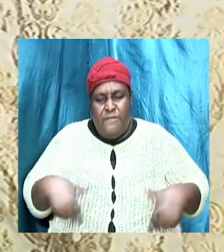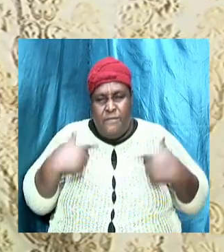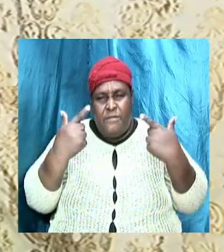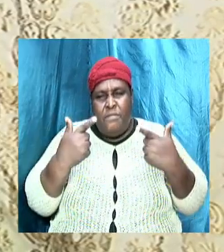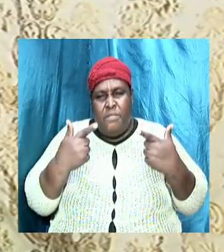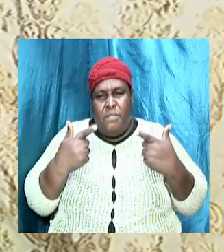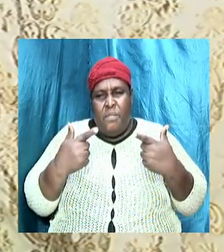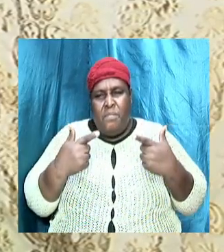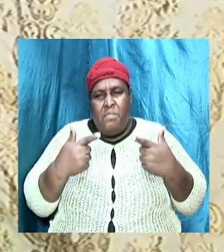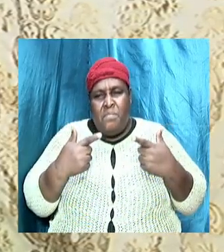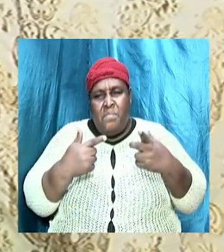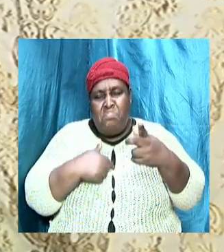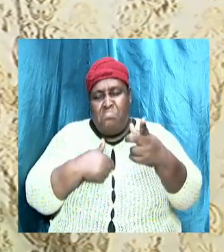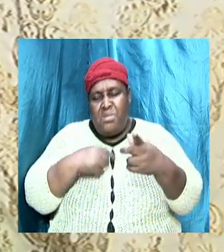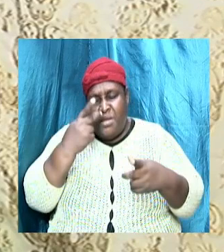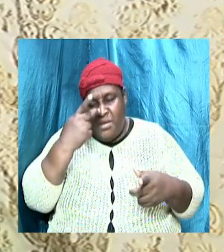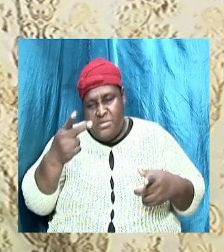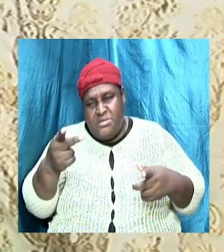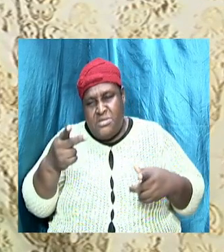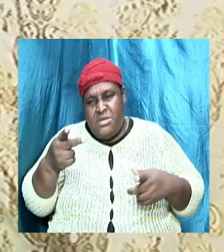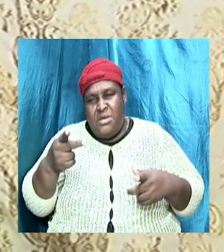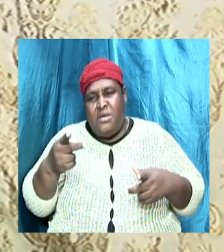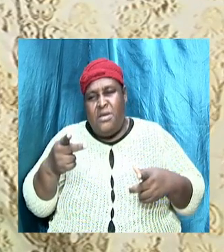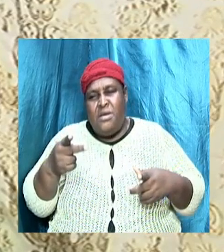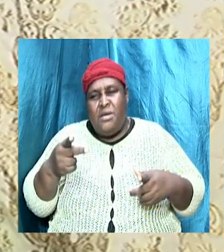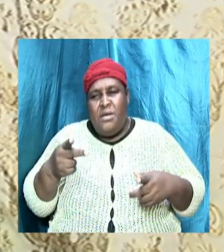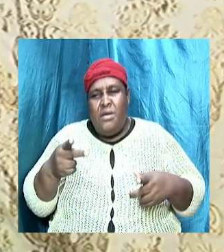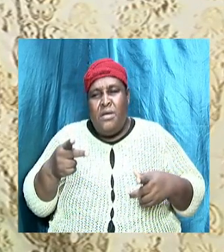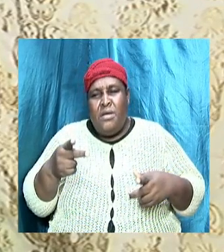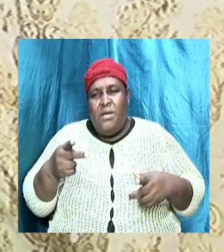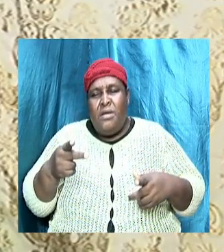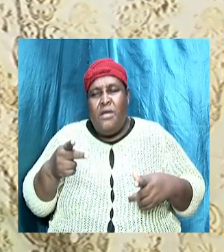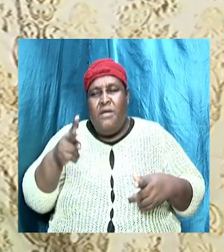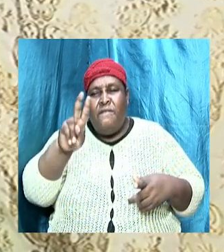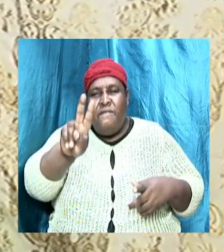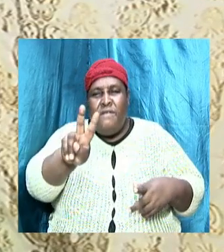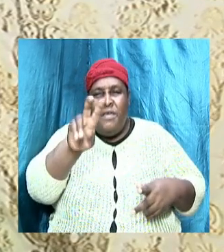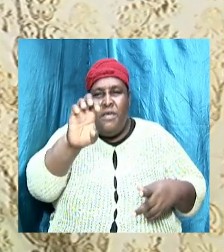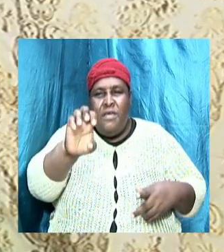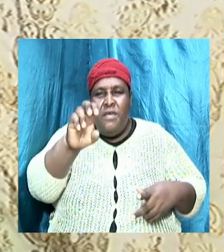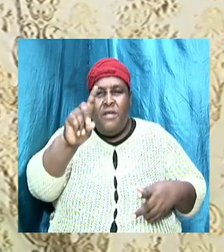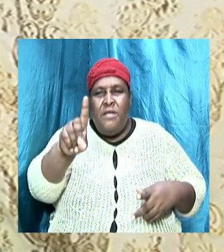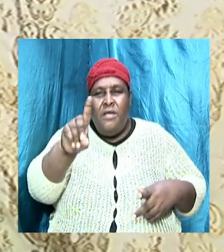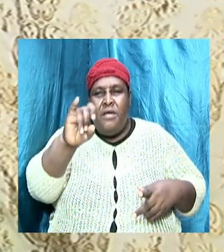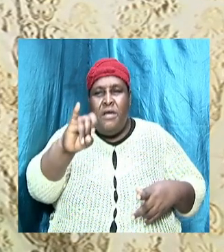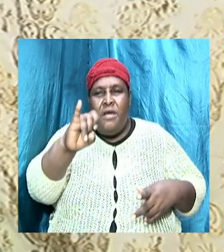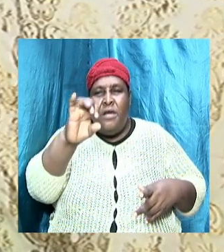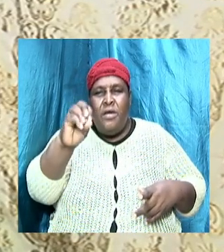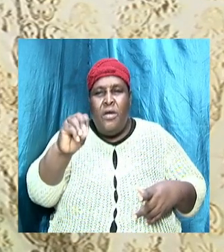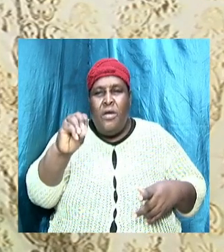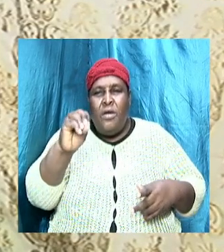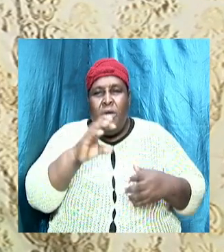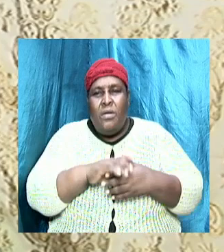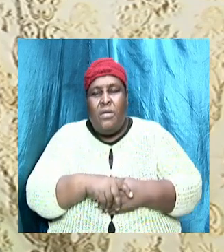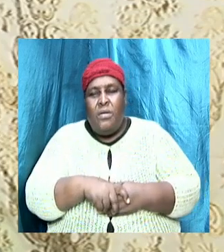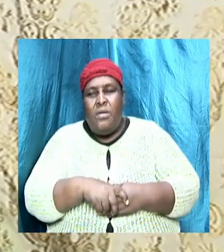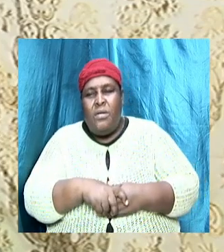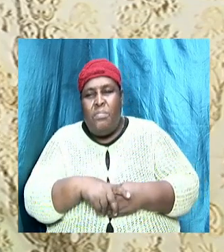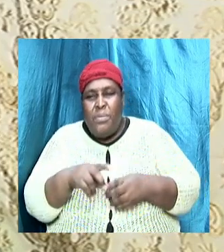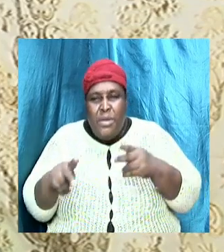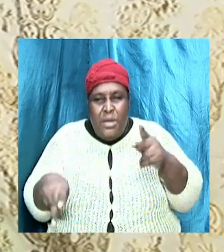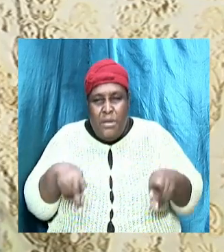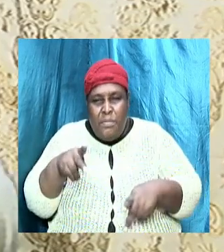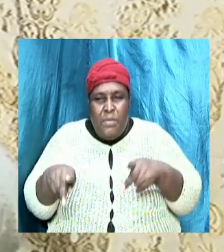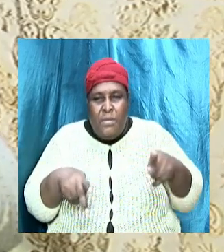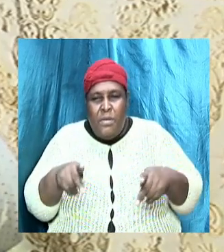I other night, and that video is as if the people